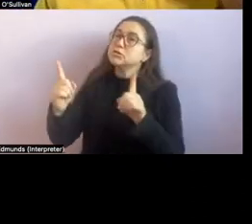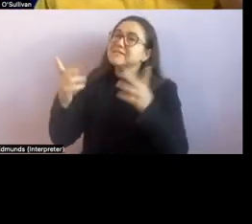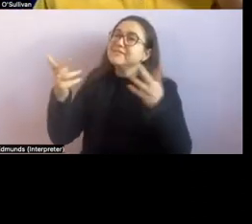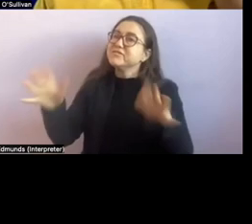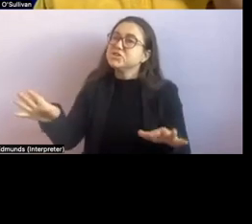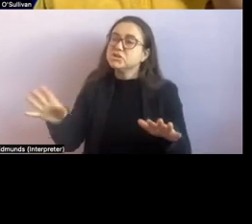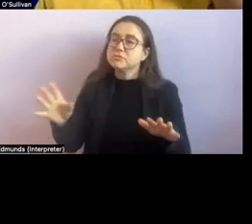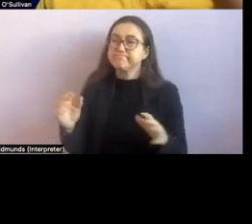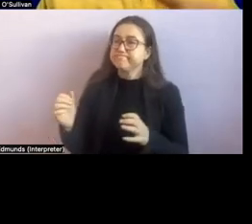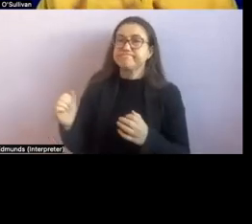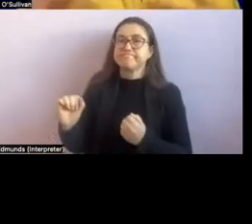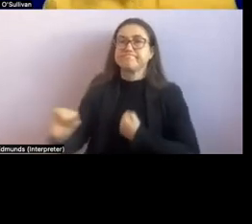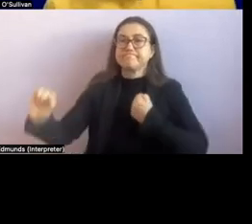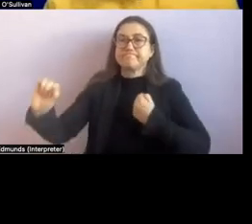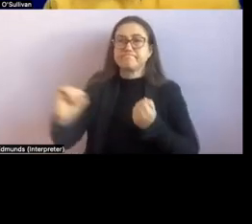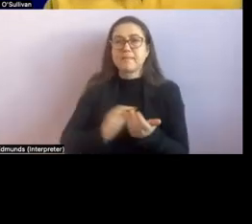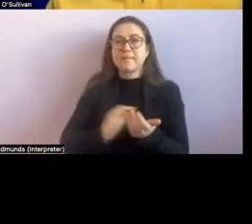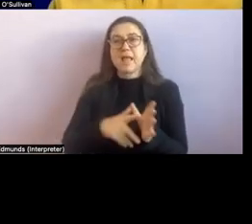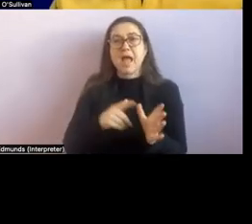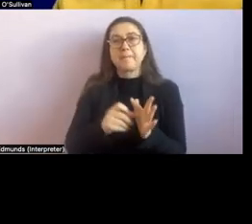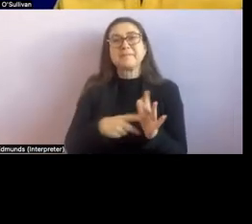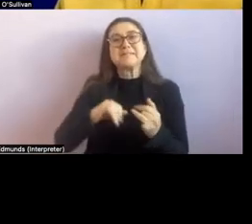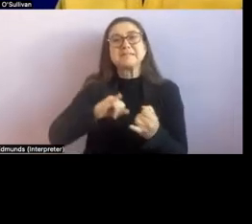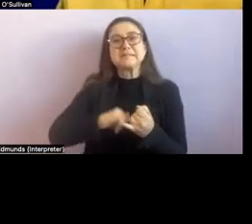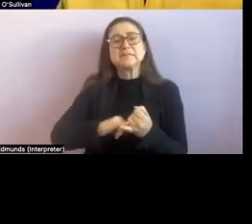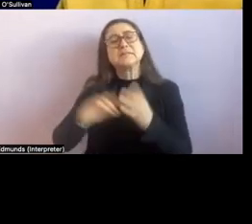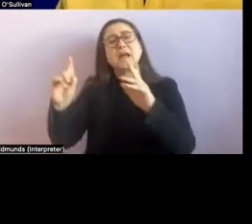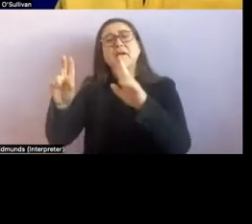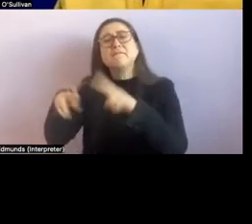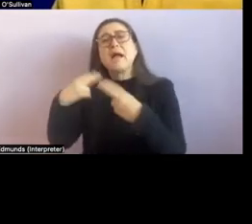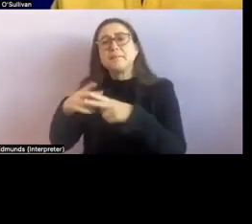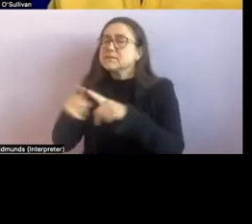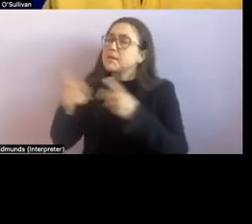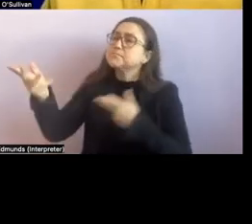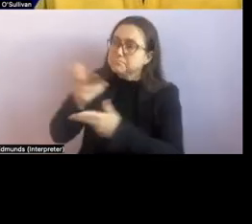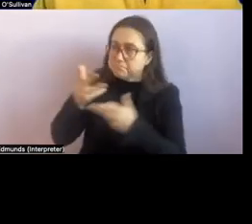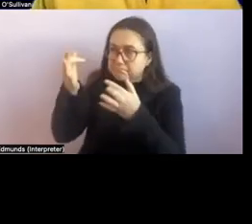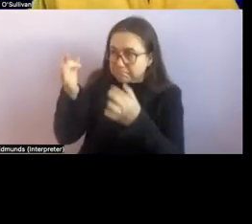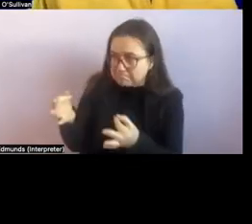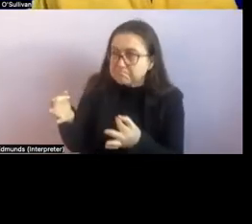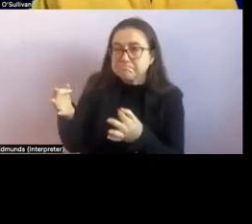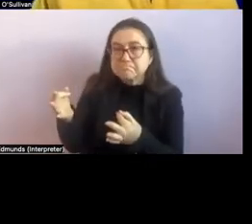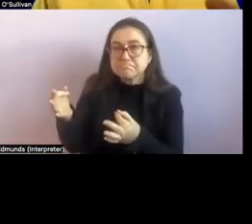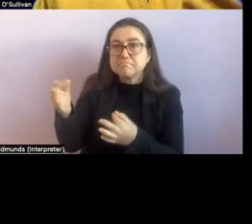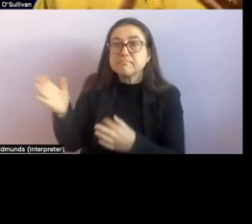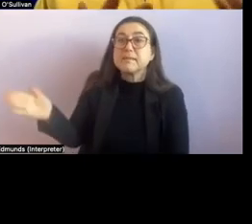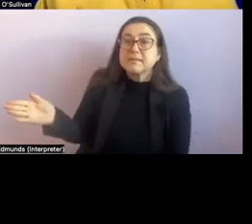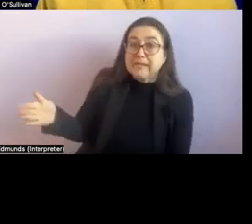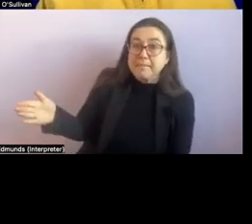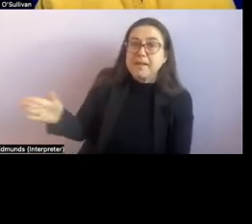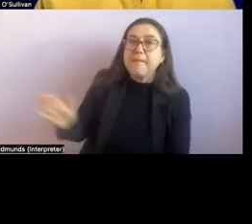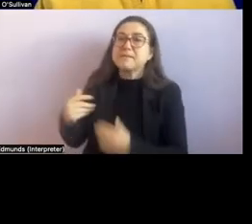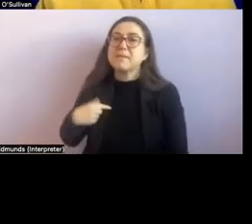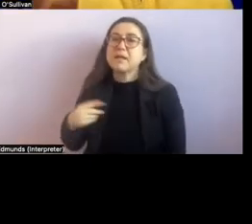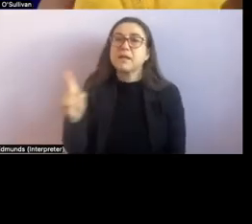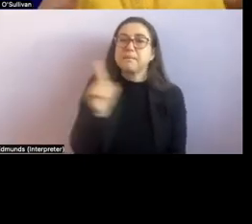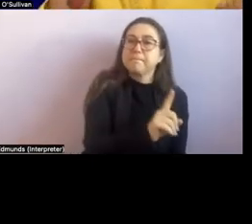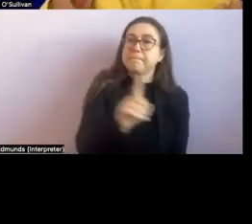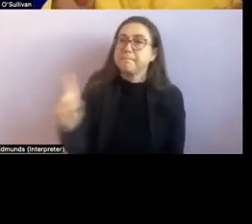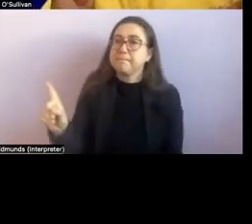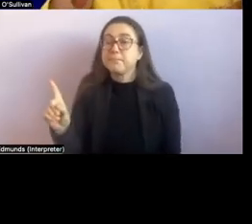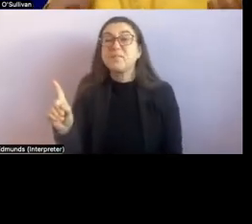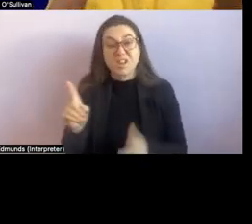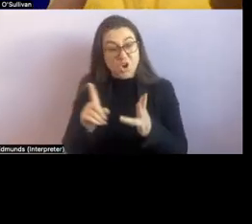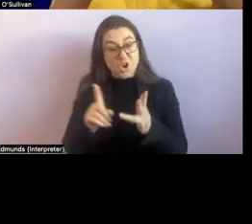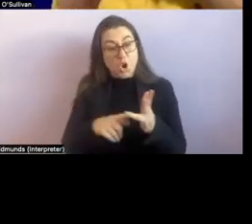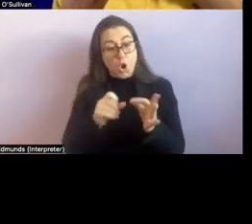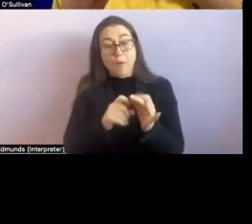um with their family that we used um another thing of using object permanence could be somebody might